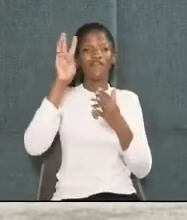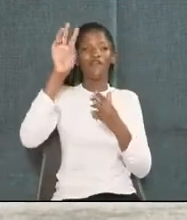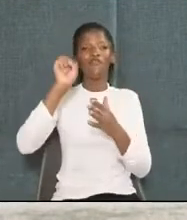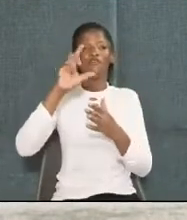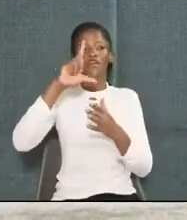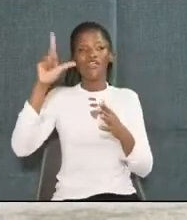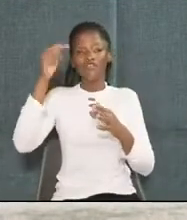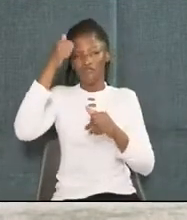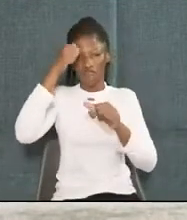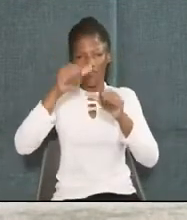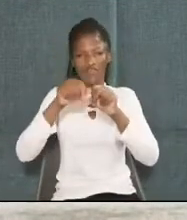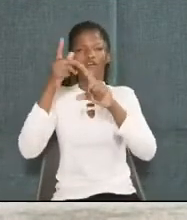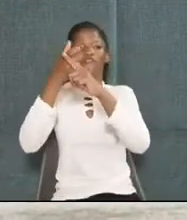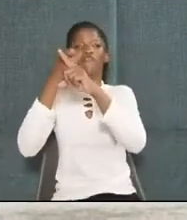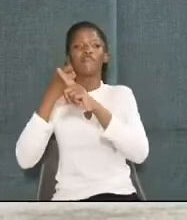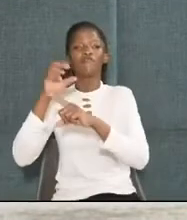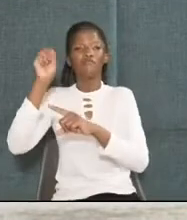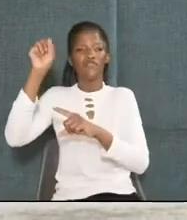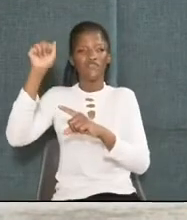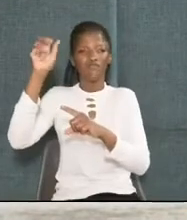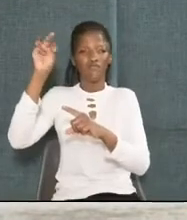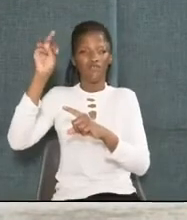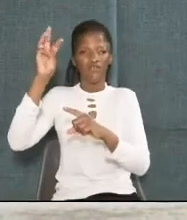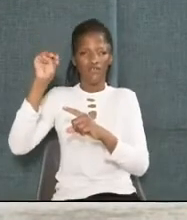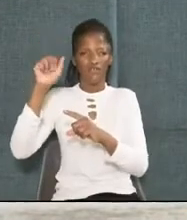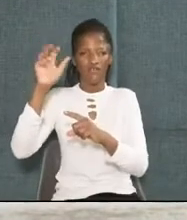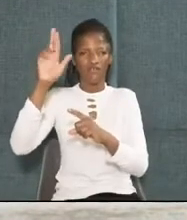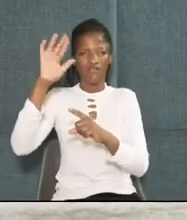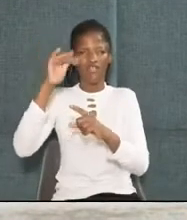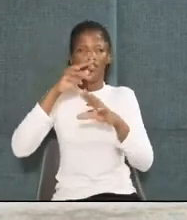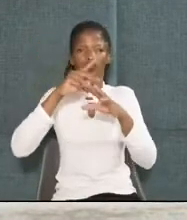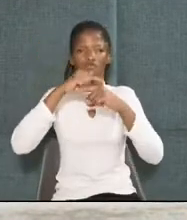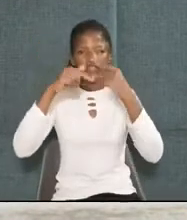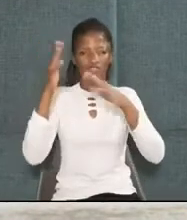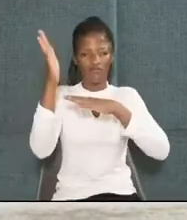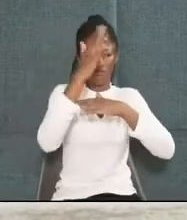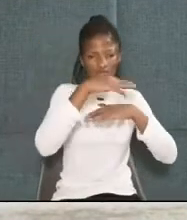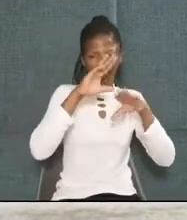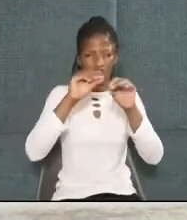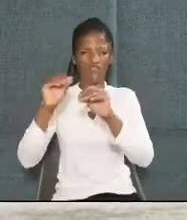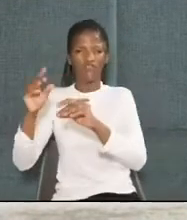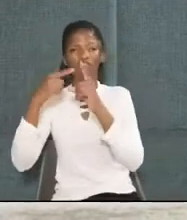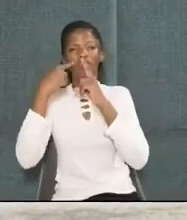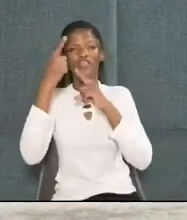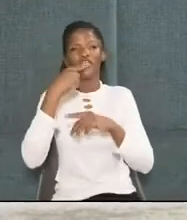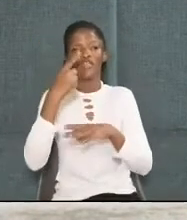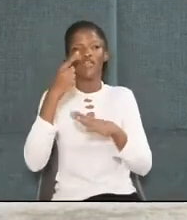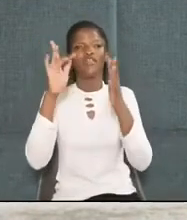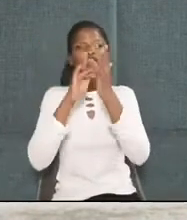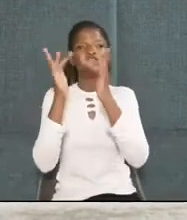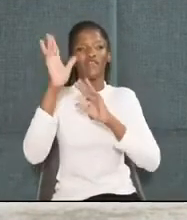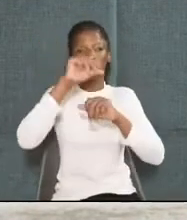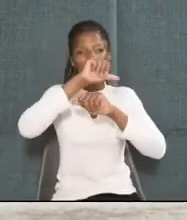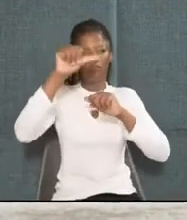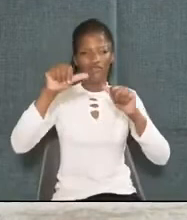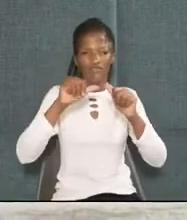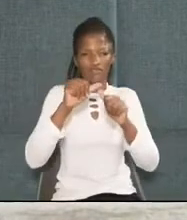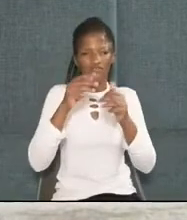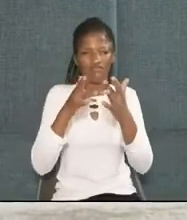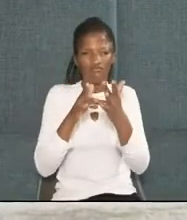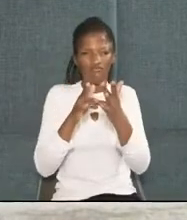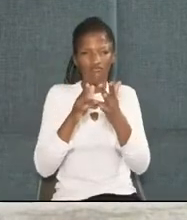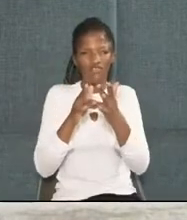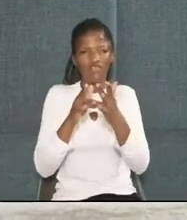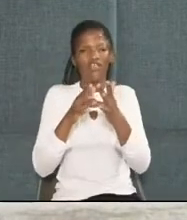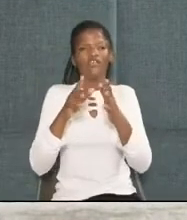at the well. She was from Samaria. She went back to the city to tell the people about Jesus. The people were so welcoming. Philip taught